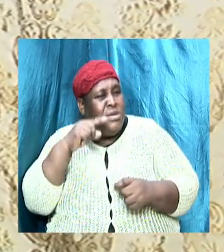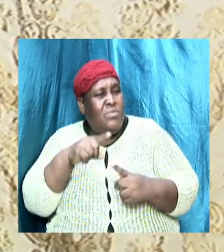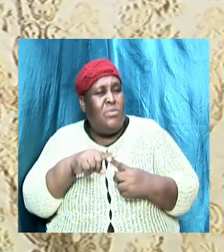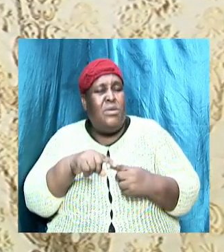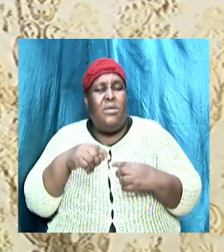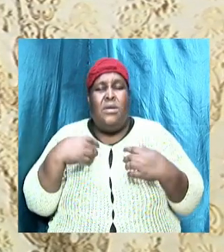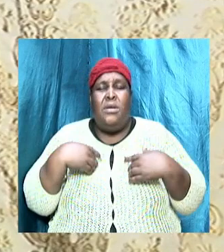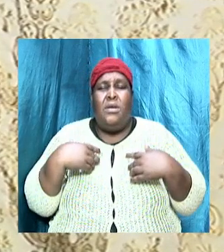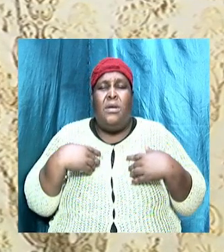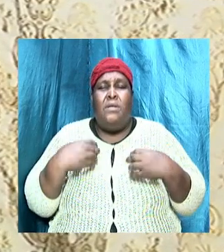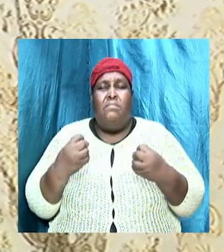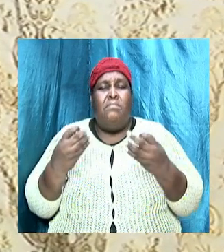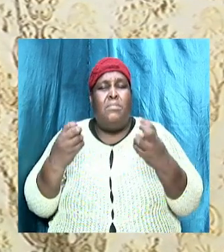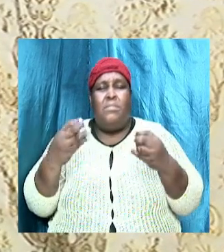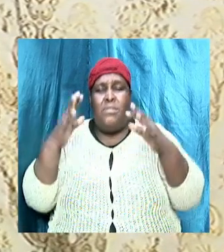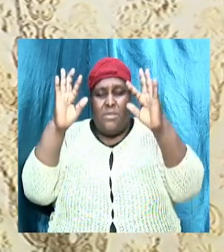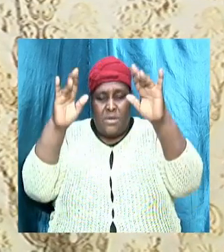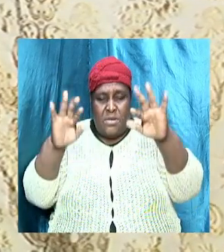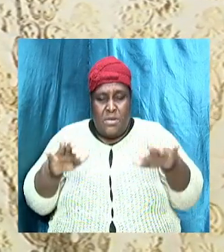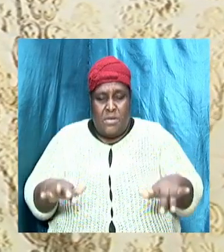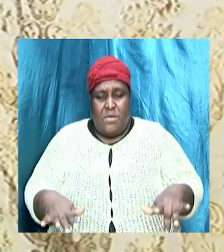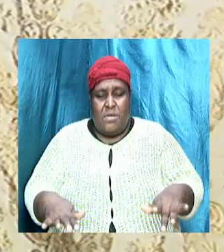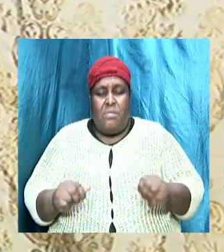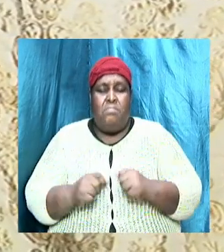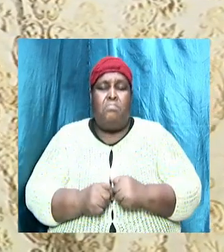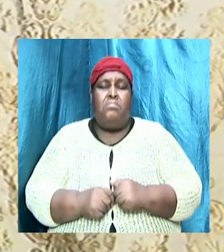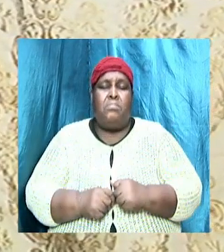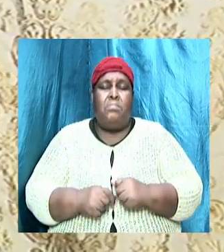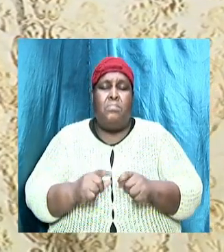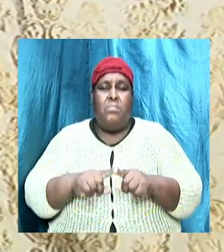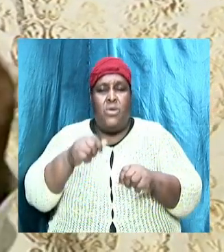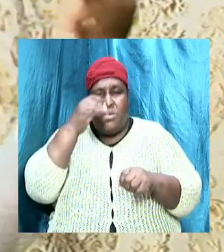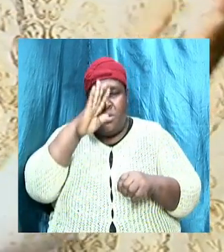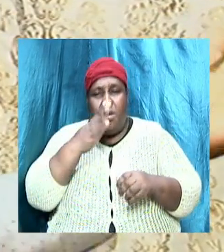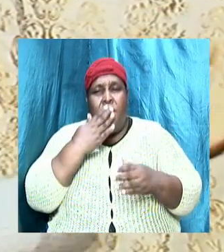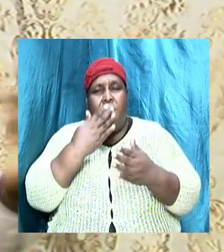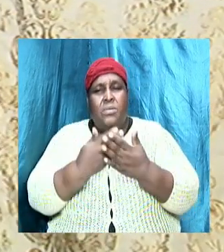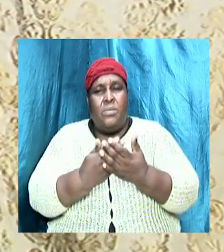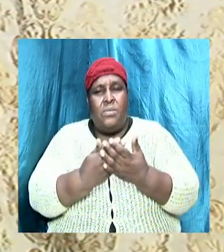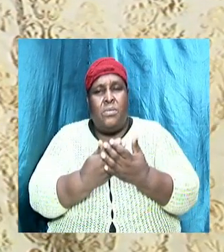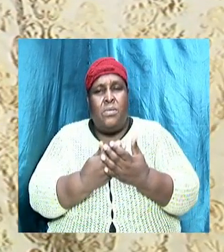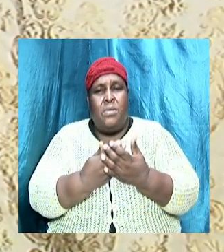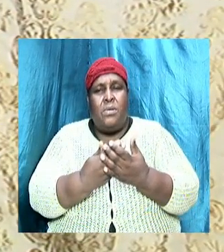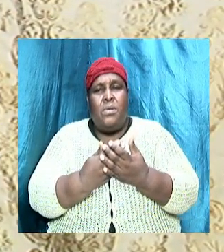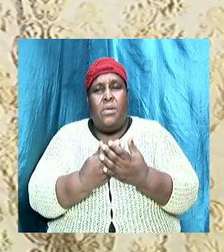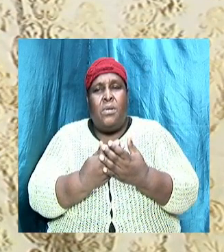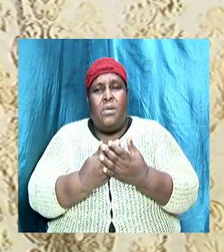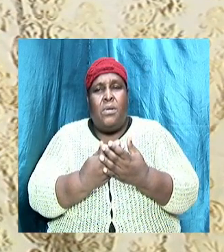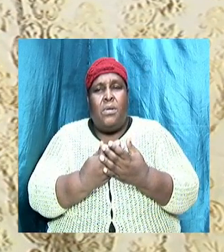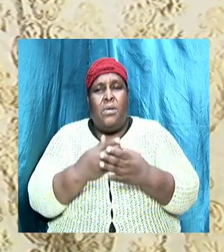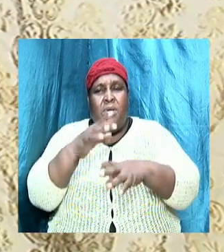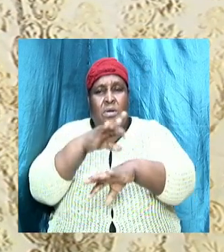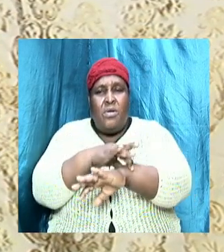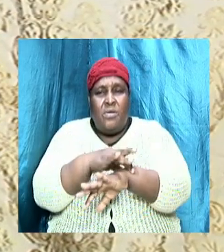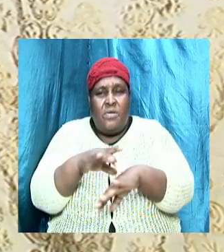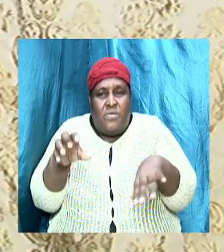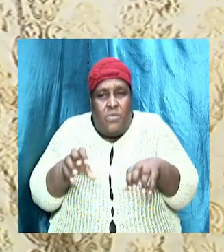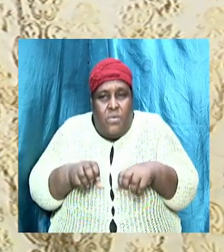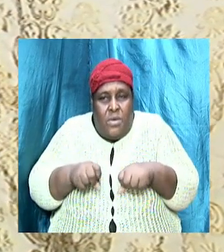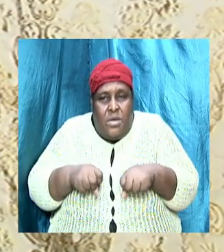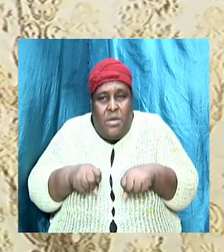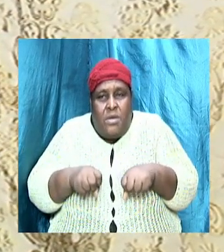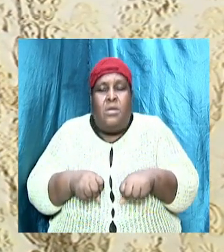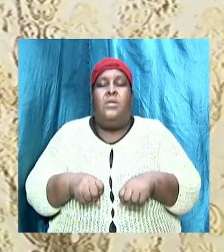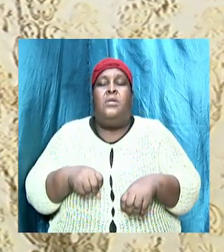But, you know, God is a good God. Amen. You know, earthquake happened in another country, and so many lives were lost.